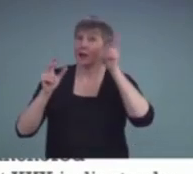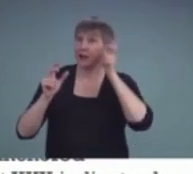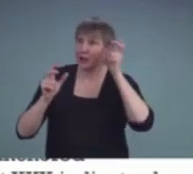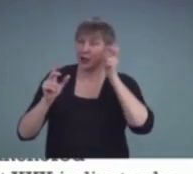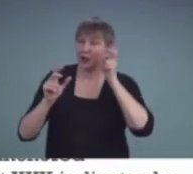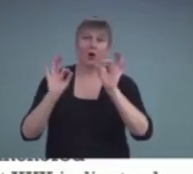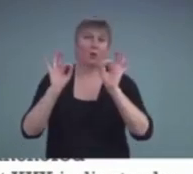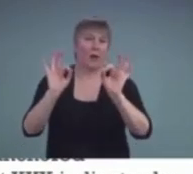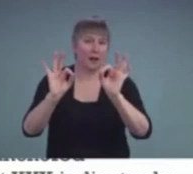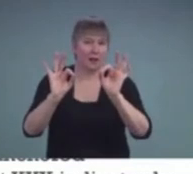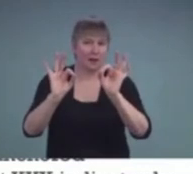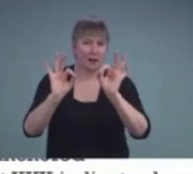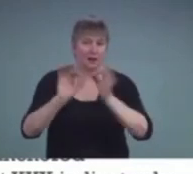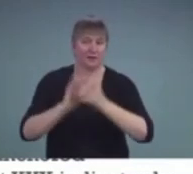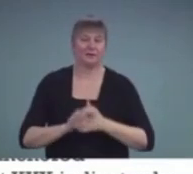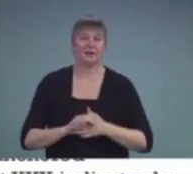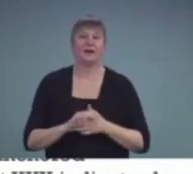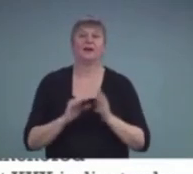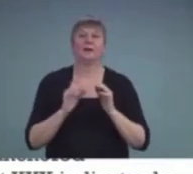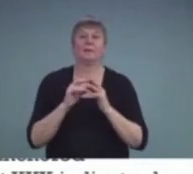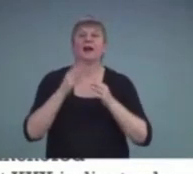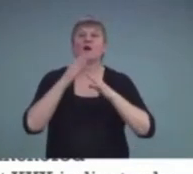Another thing to note.